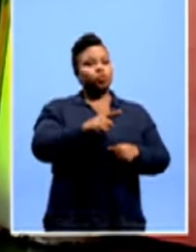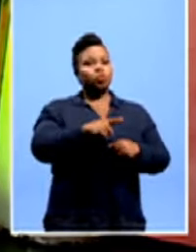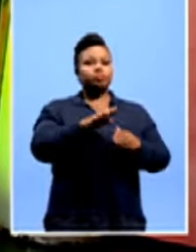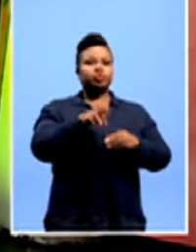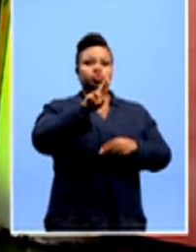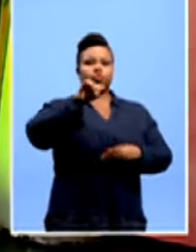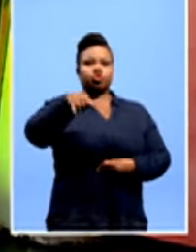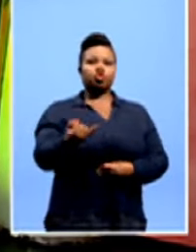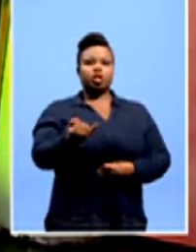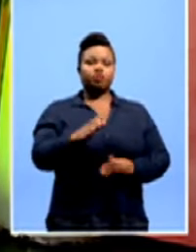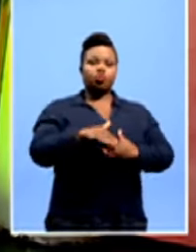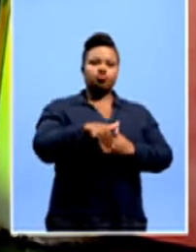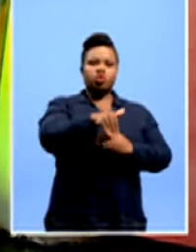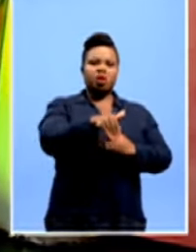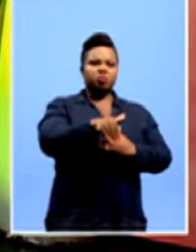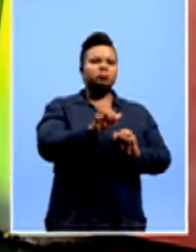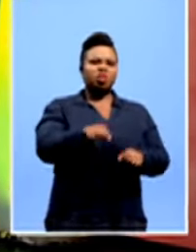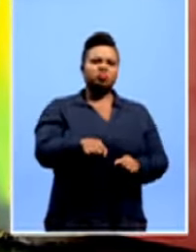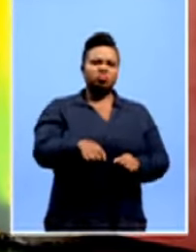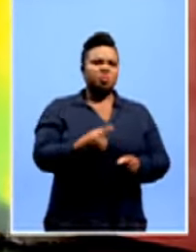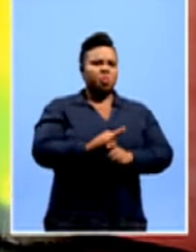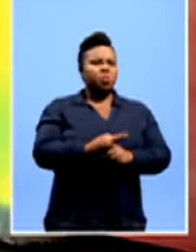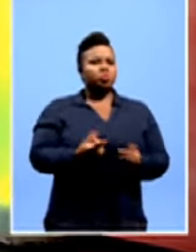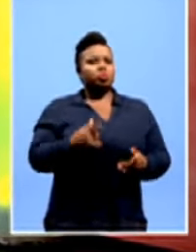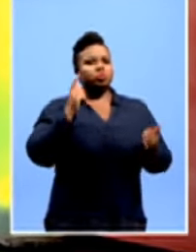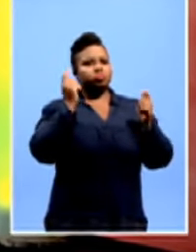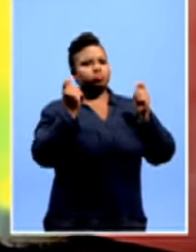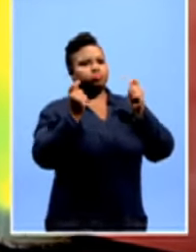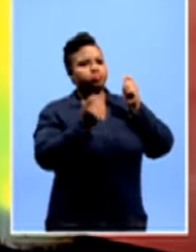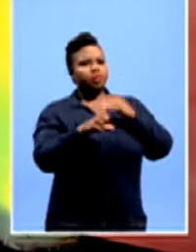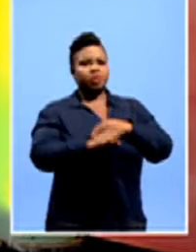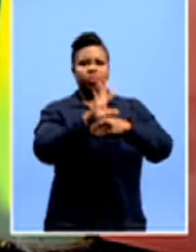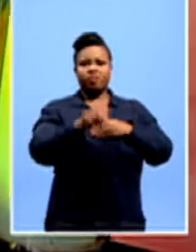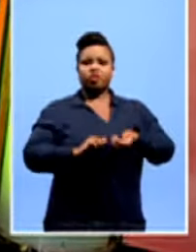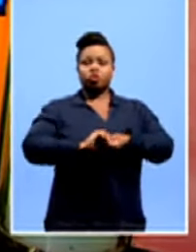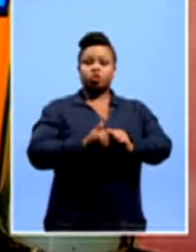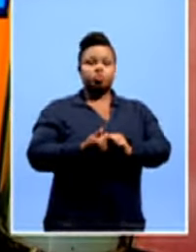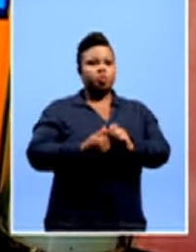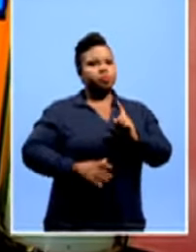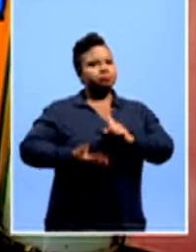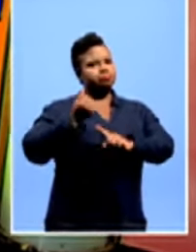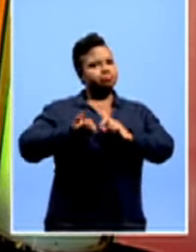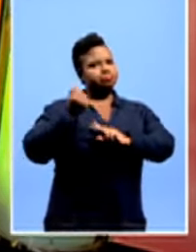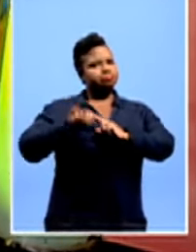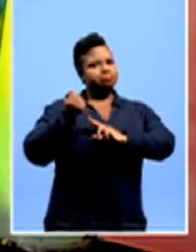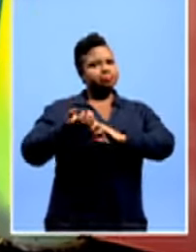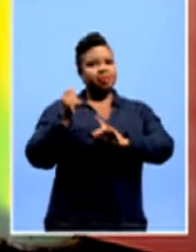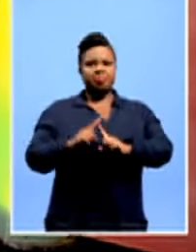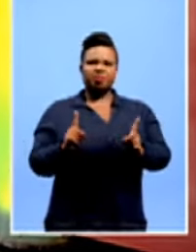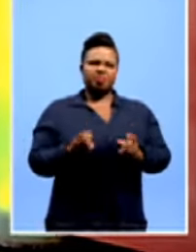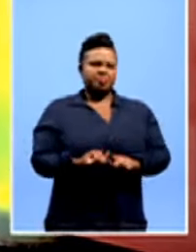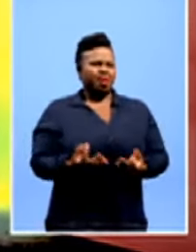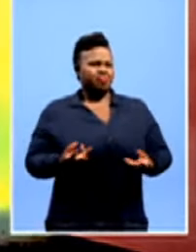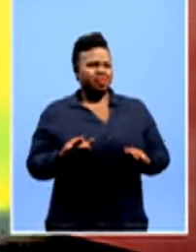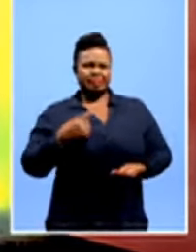of Johannesburg. We've certainly made strides when it comes to transformation in South African sport in the last 25 years, but there are many who will